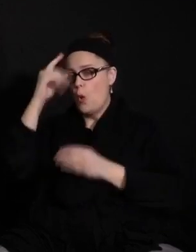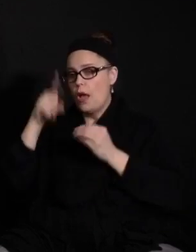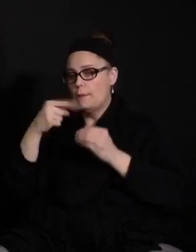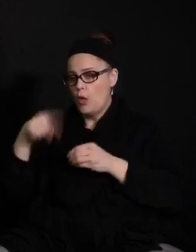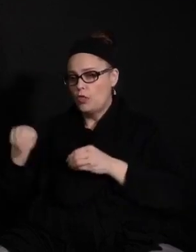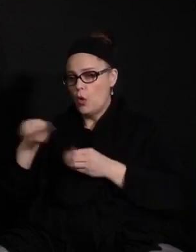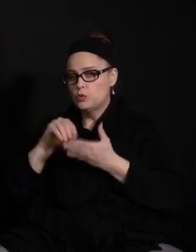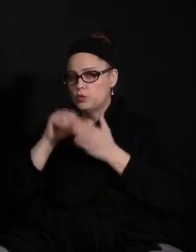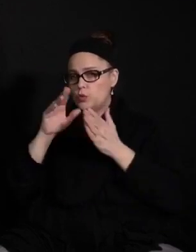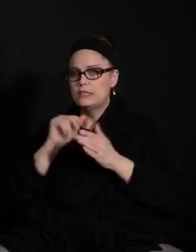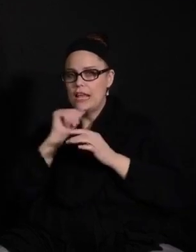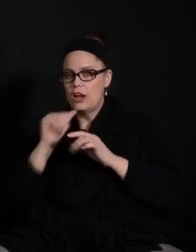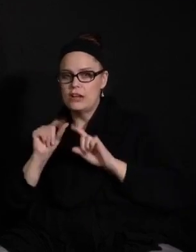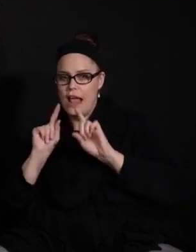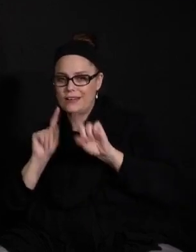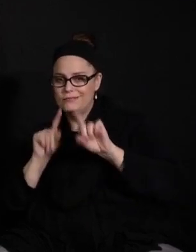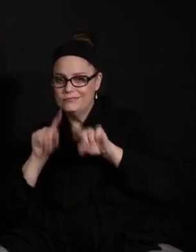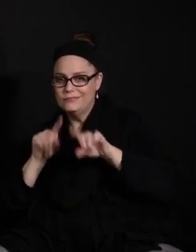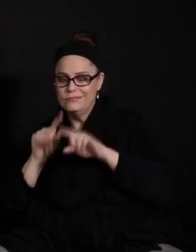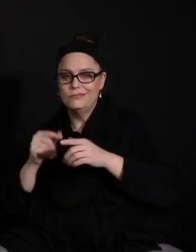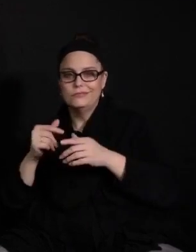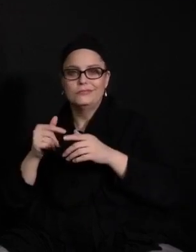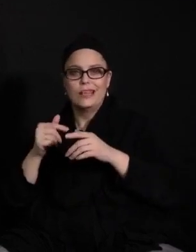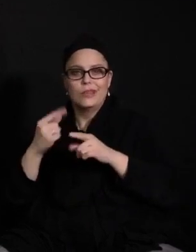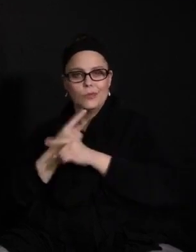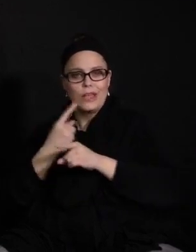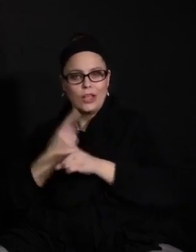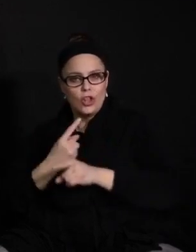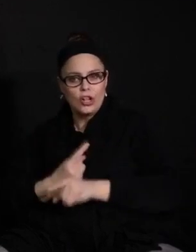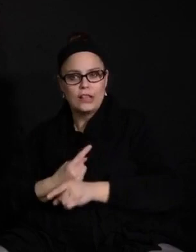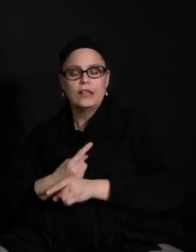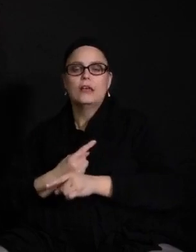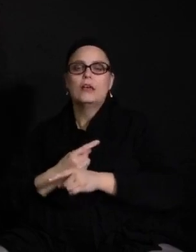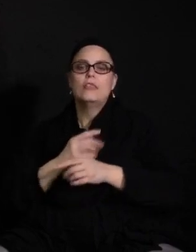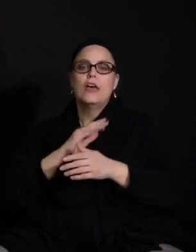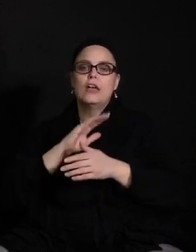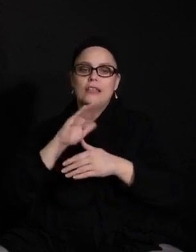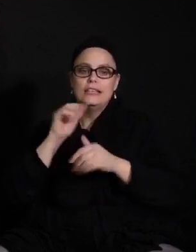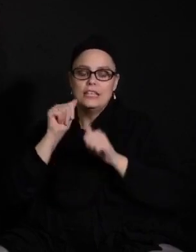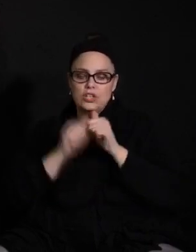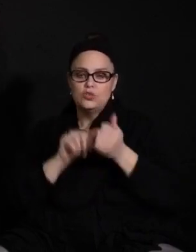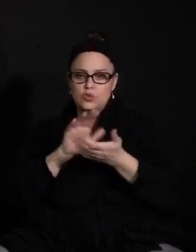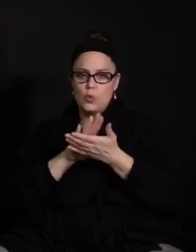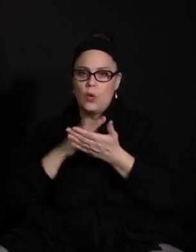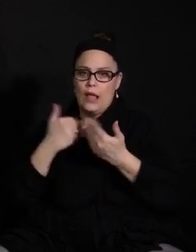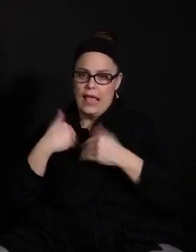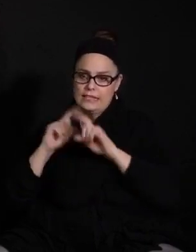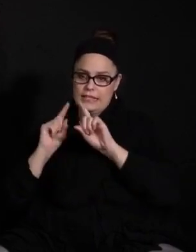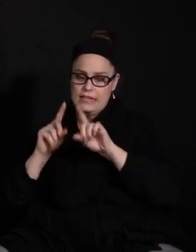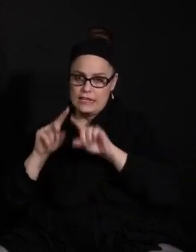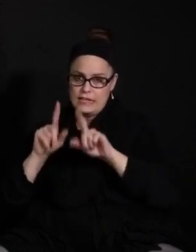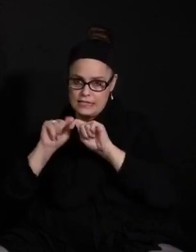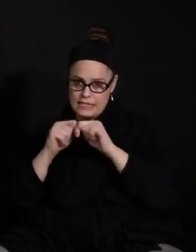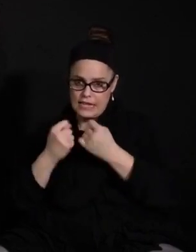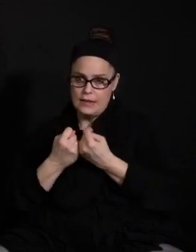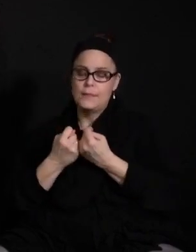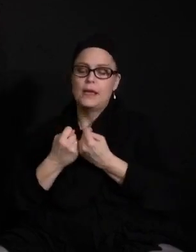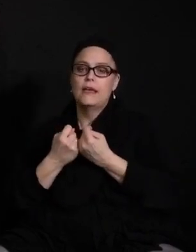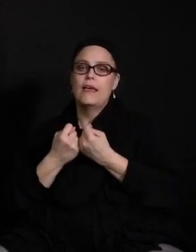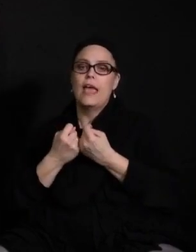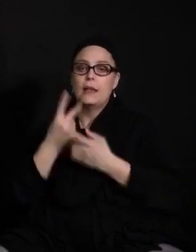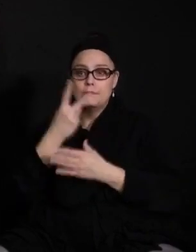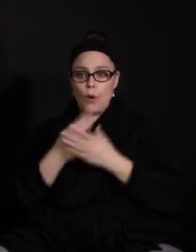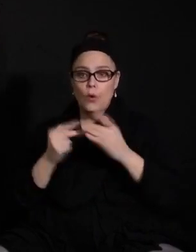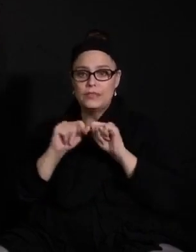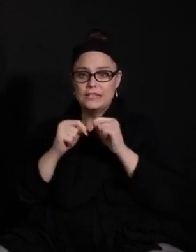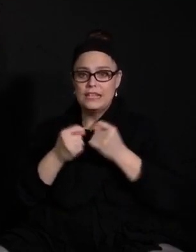you know, we do hope that and expect that every school has an attendance team and school teams are continuing to reach